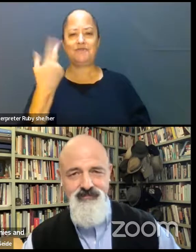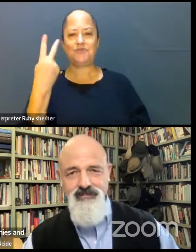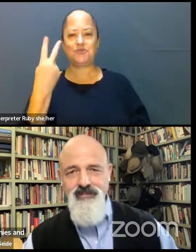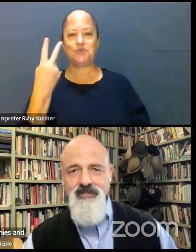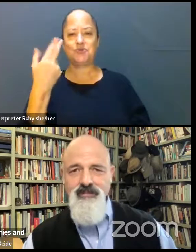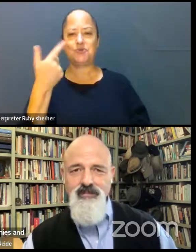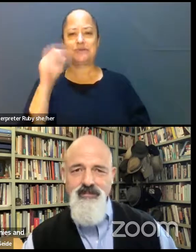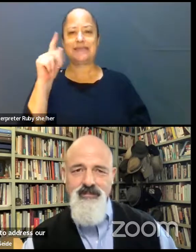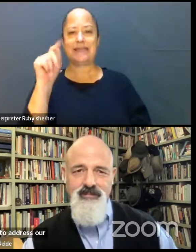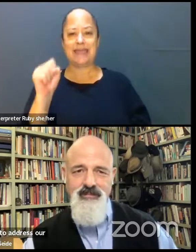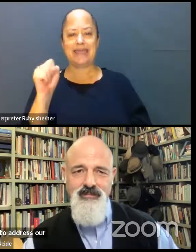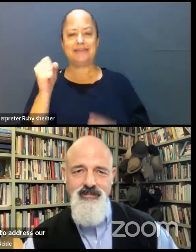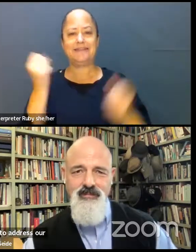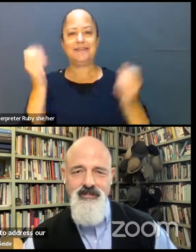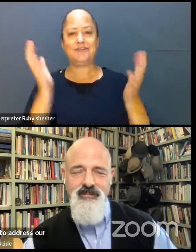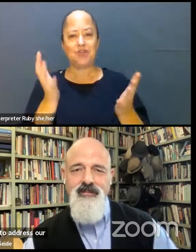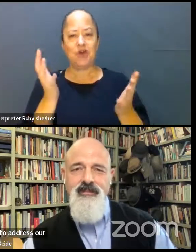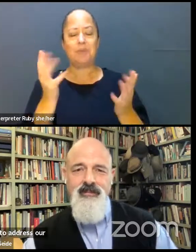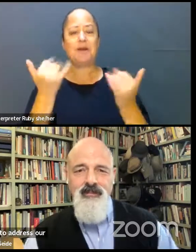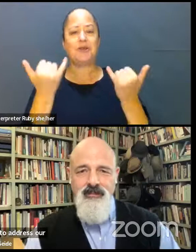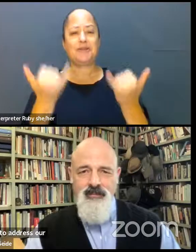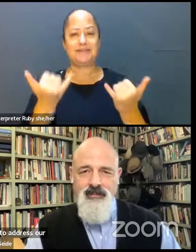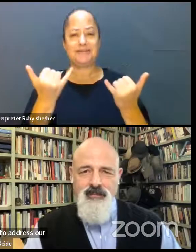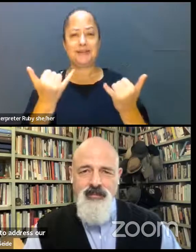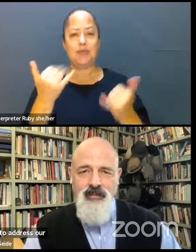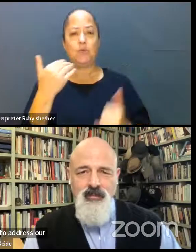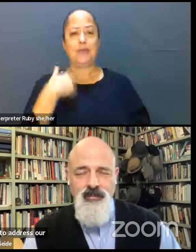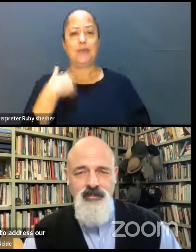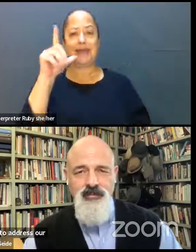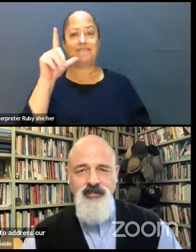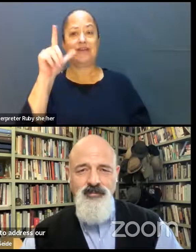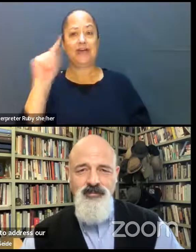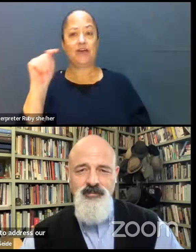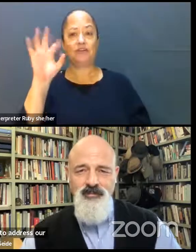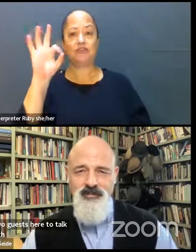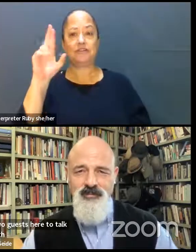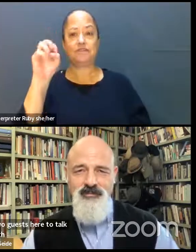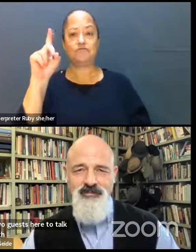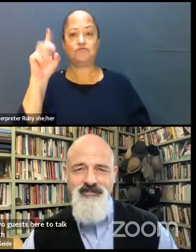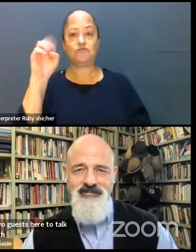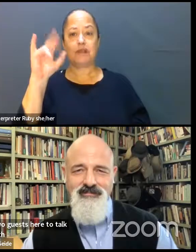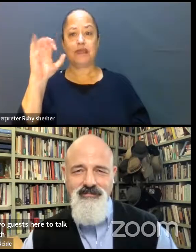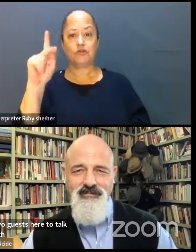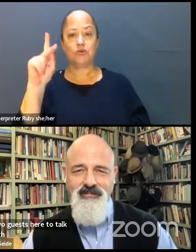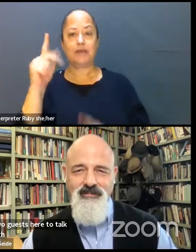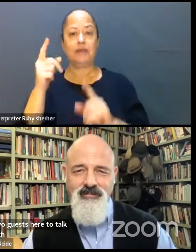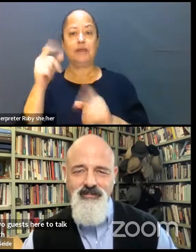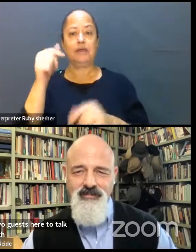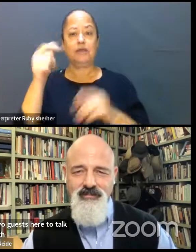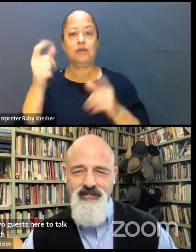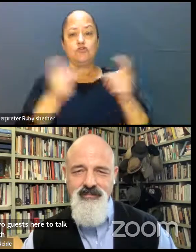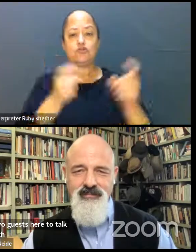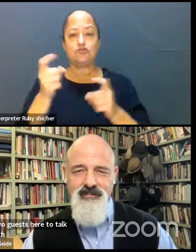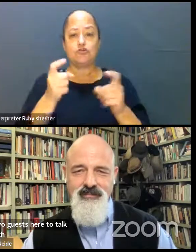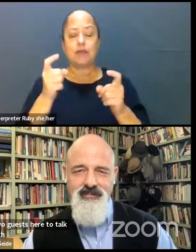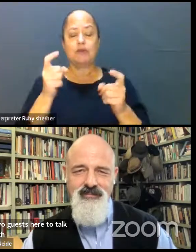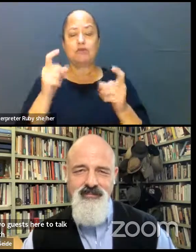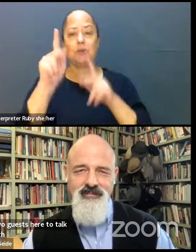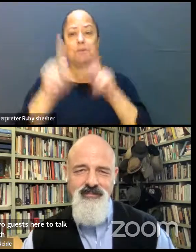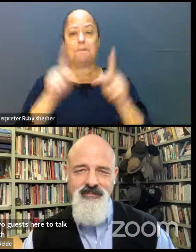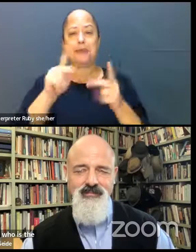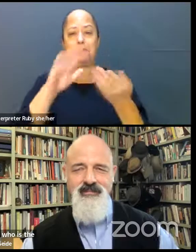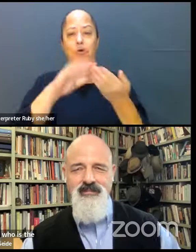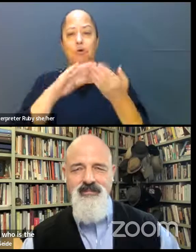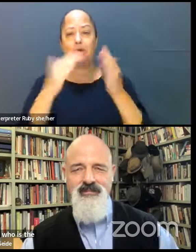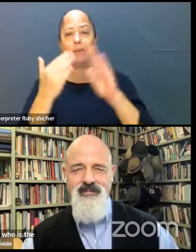us, to talk about this with us today. We have LT Frederick, who is the Director of People and Communities at Cisco